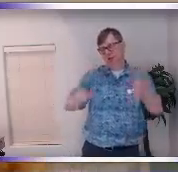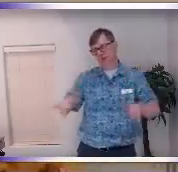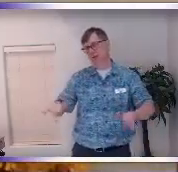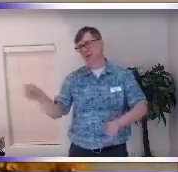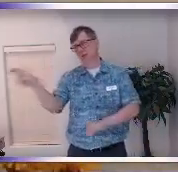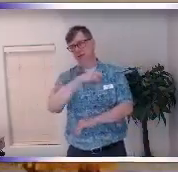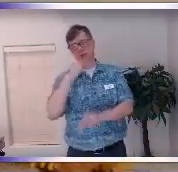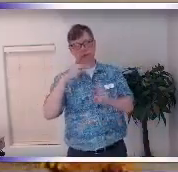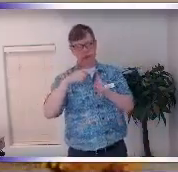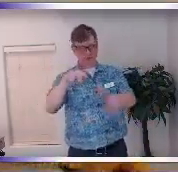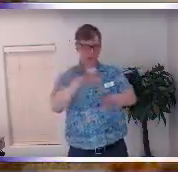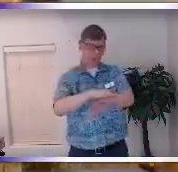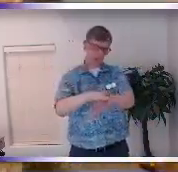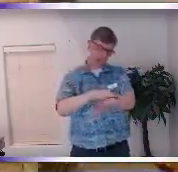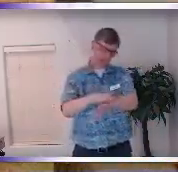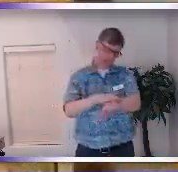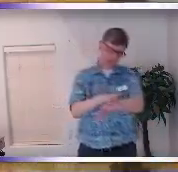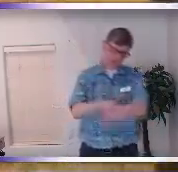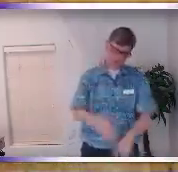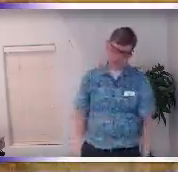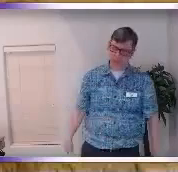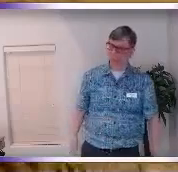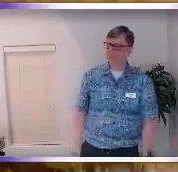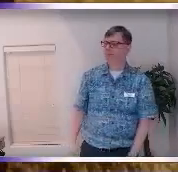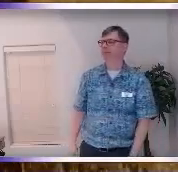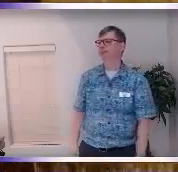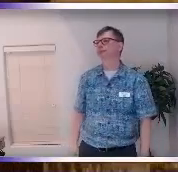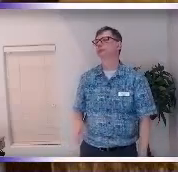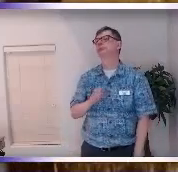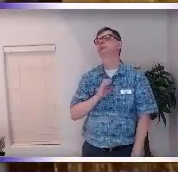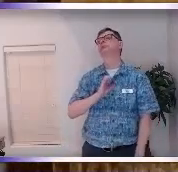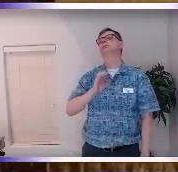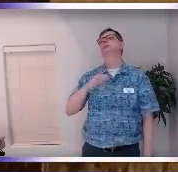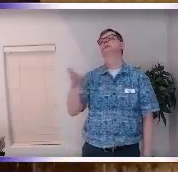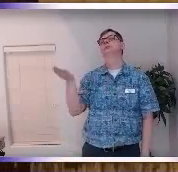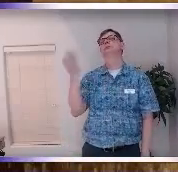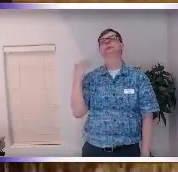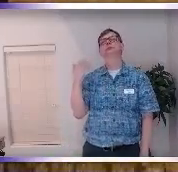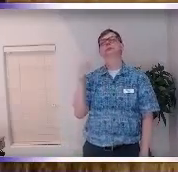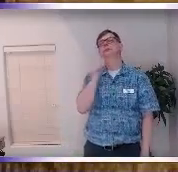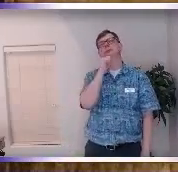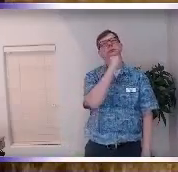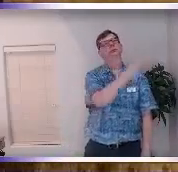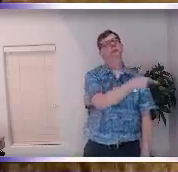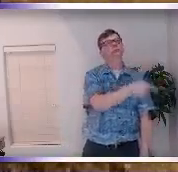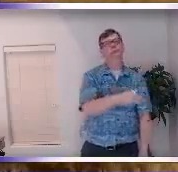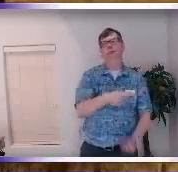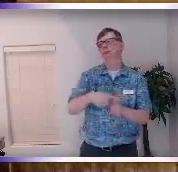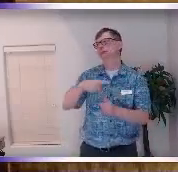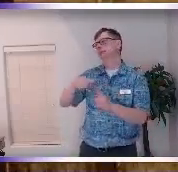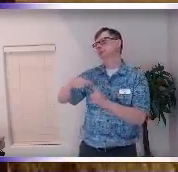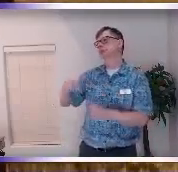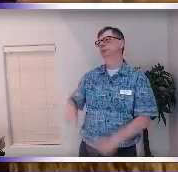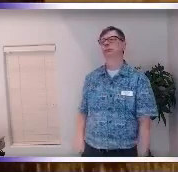friend and she was telling me my immediate urge was to tell her she was wrong and to go no